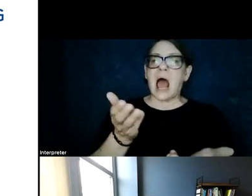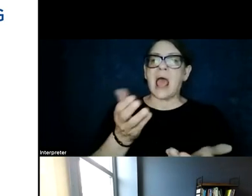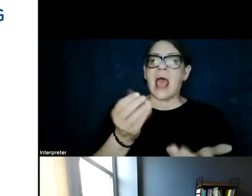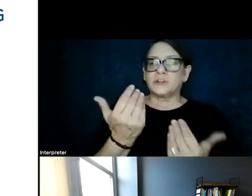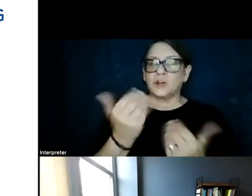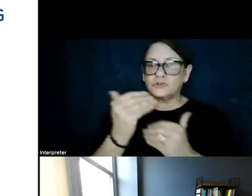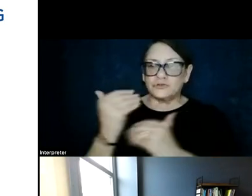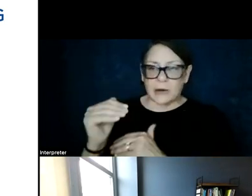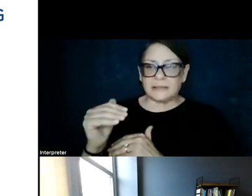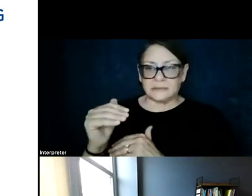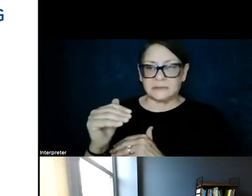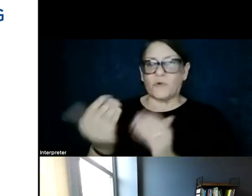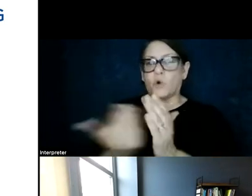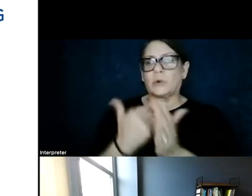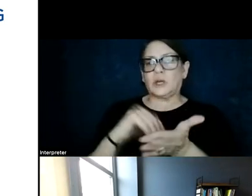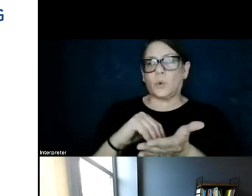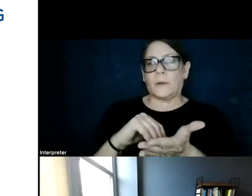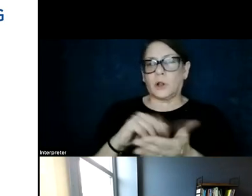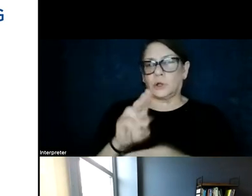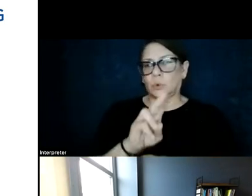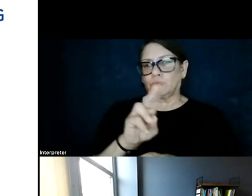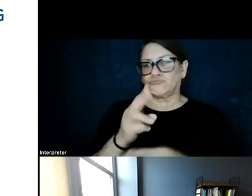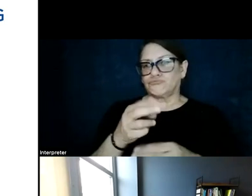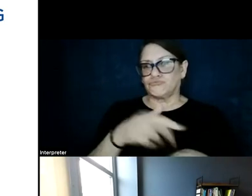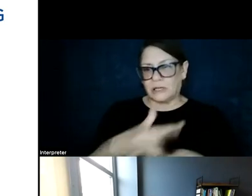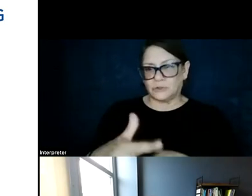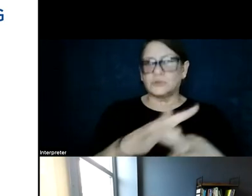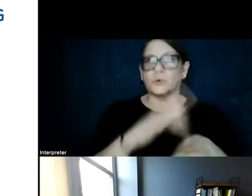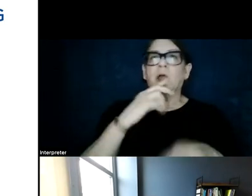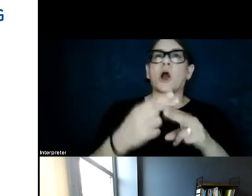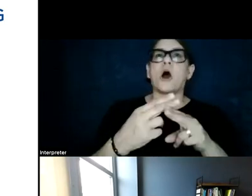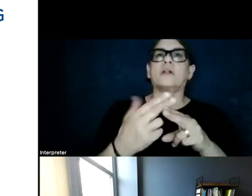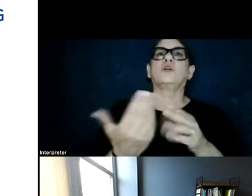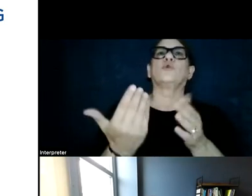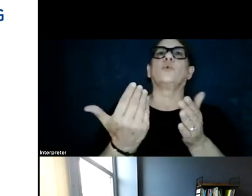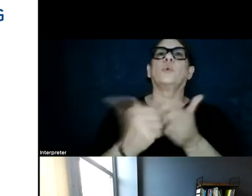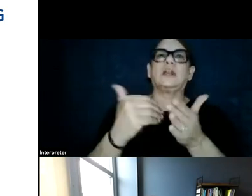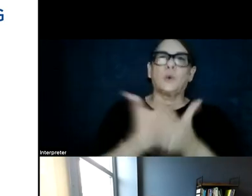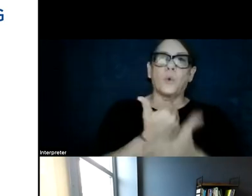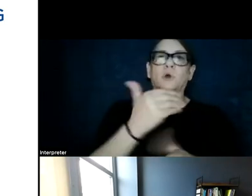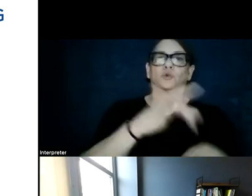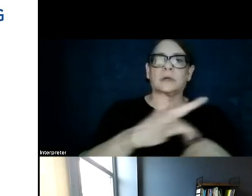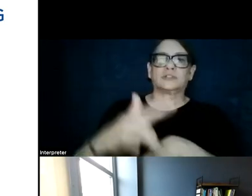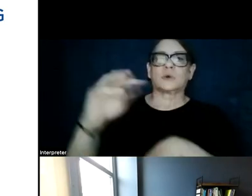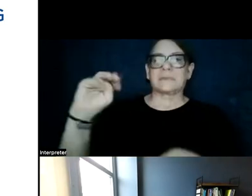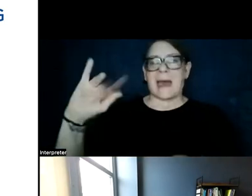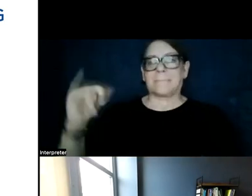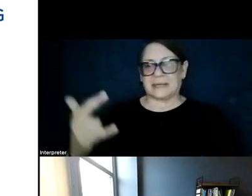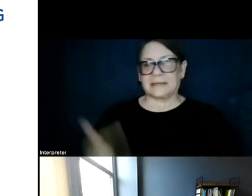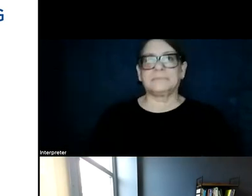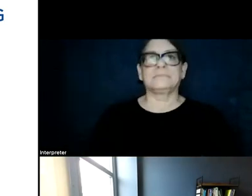of renewable resources. We call this process renewable site suitability analysis or resource mapping.